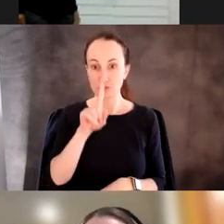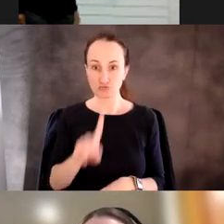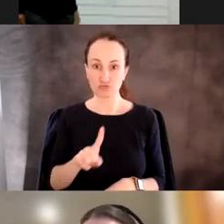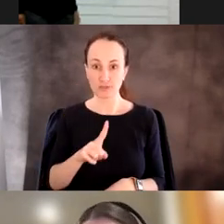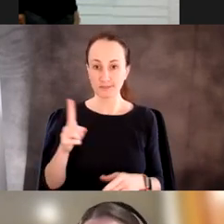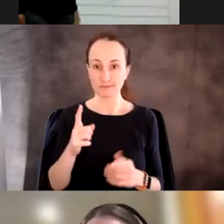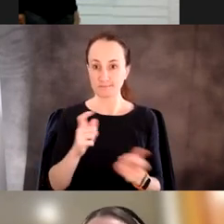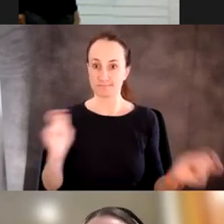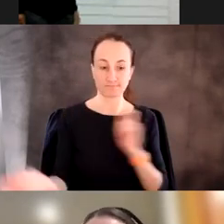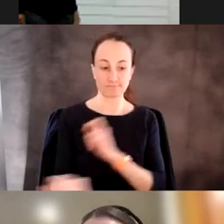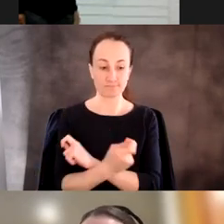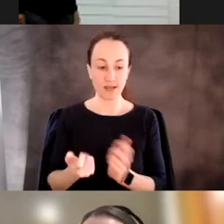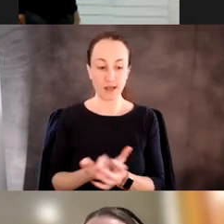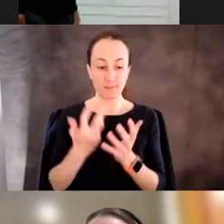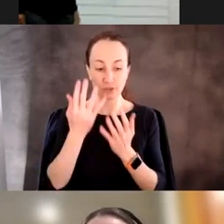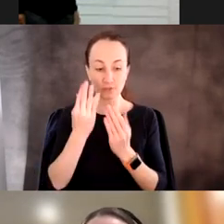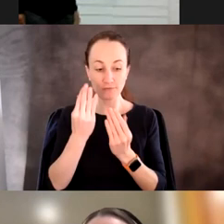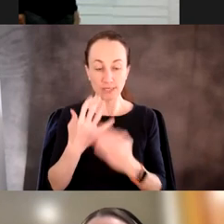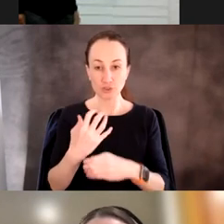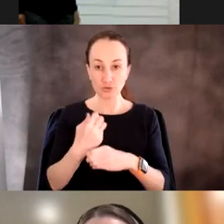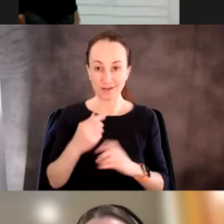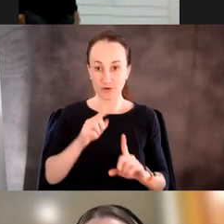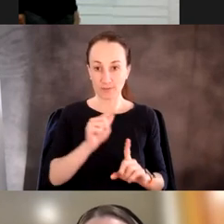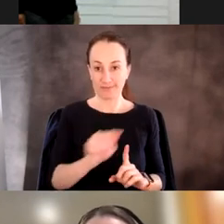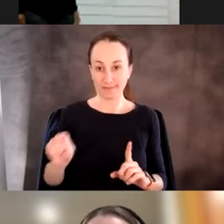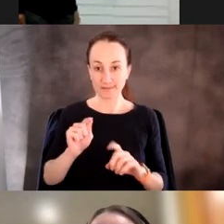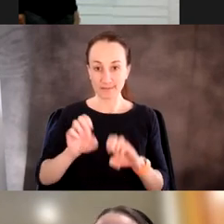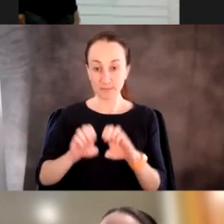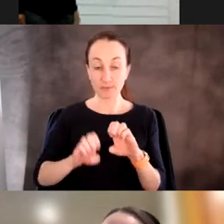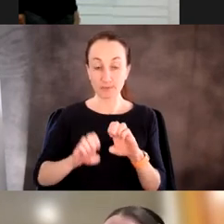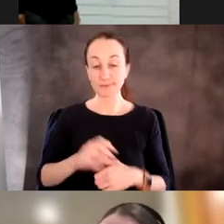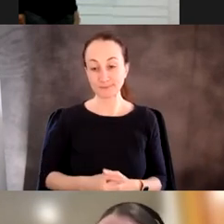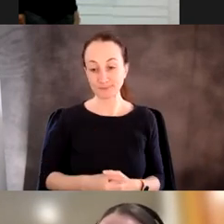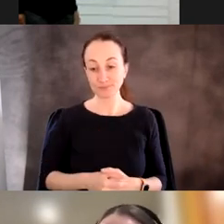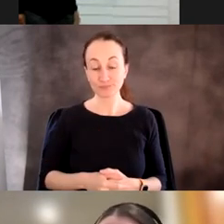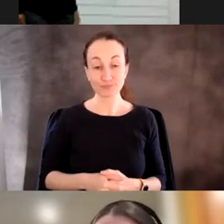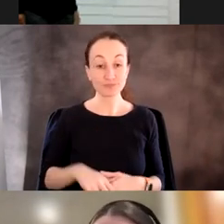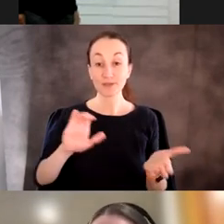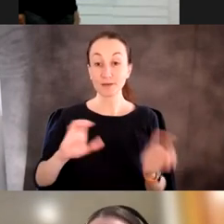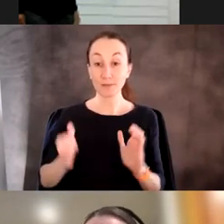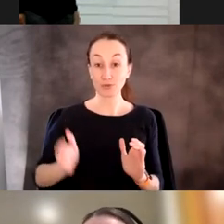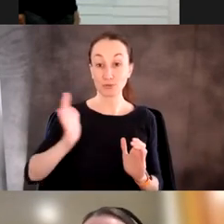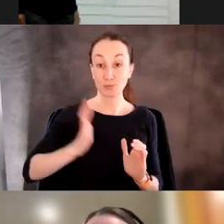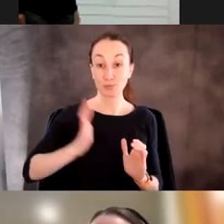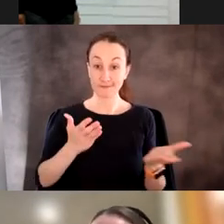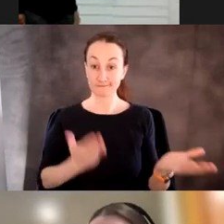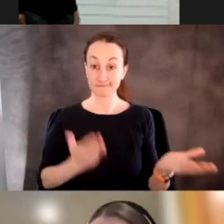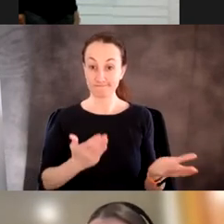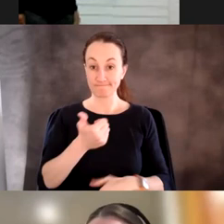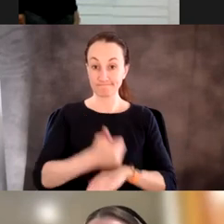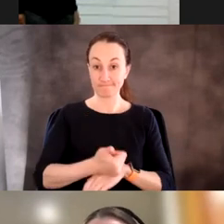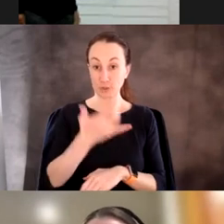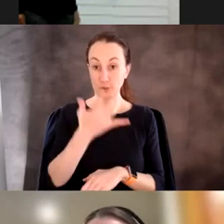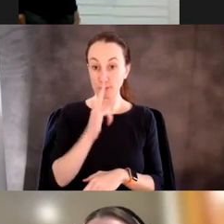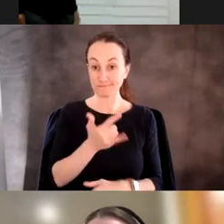changer actually for how much information you get out of these experiments. So whereas previously, you would have